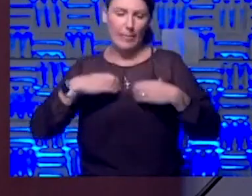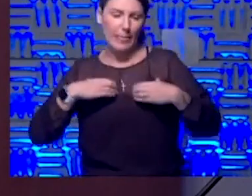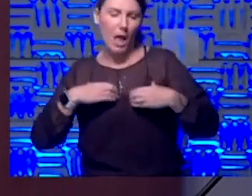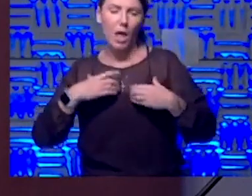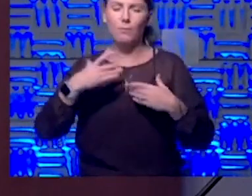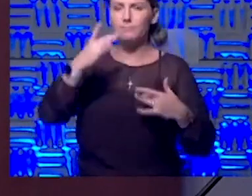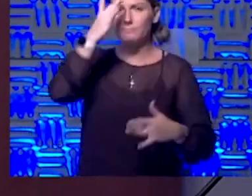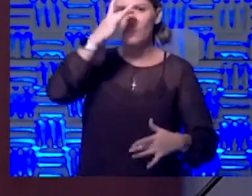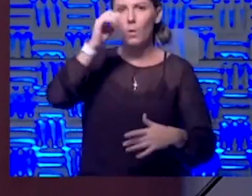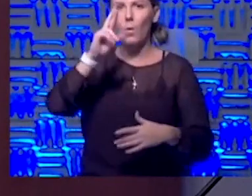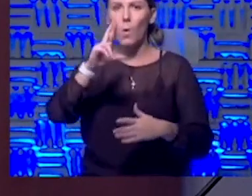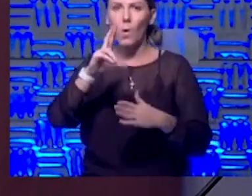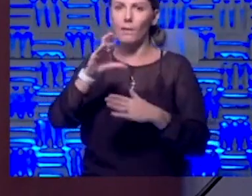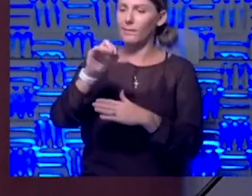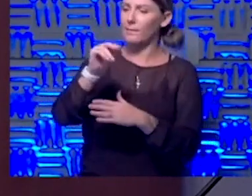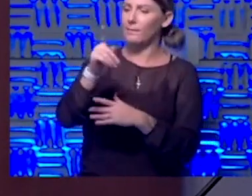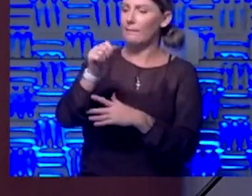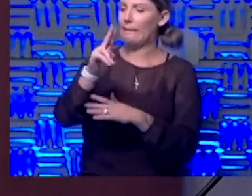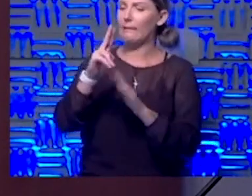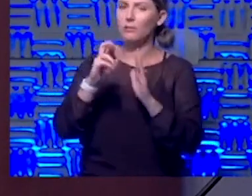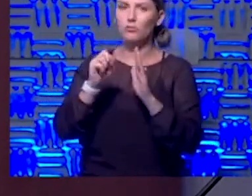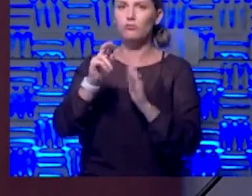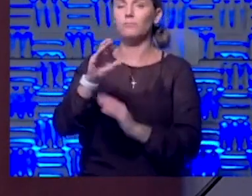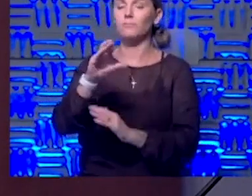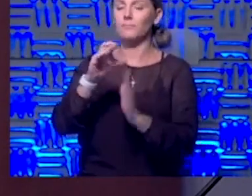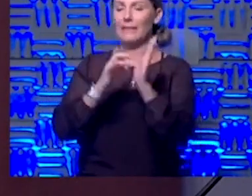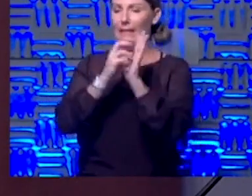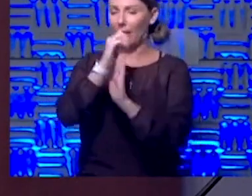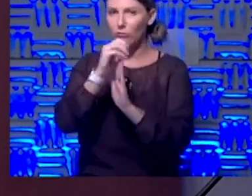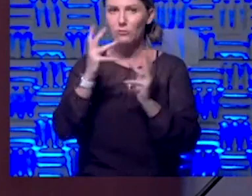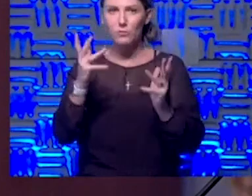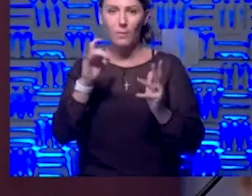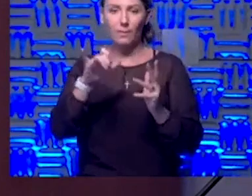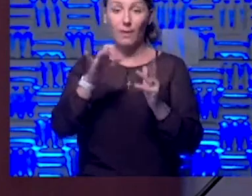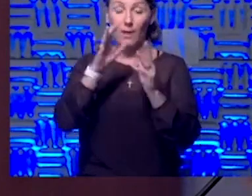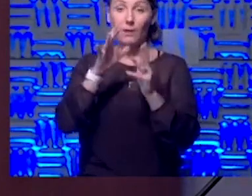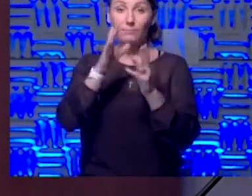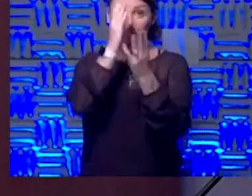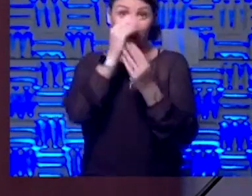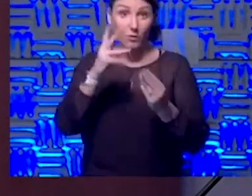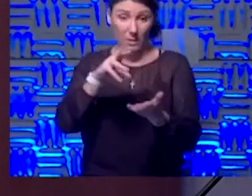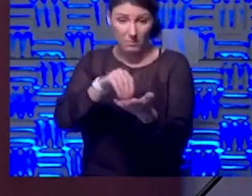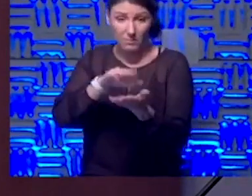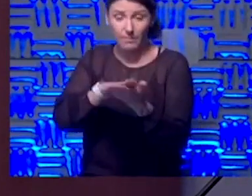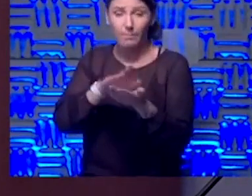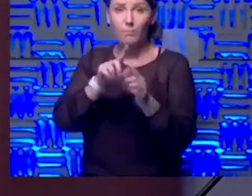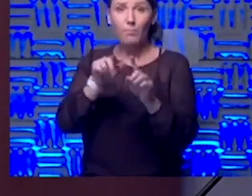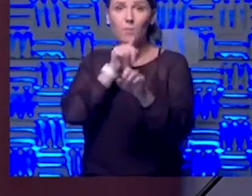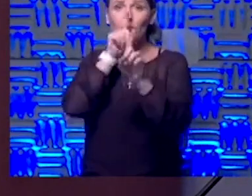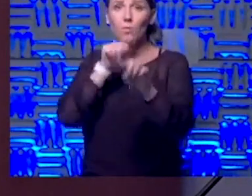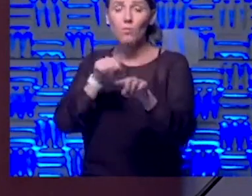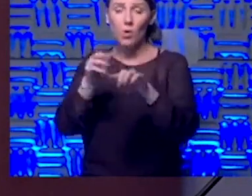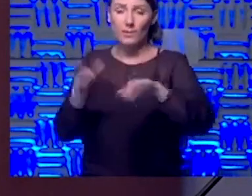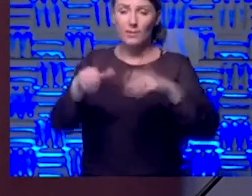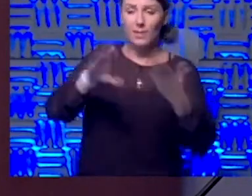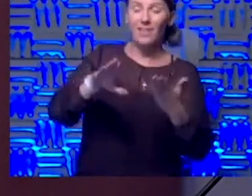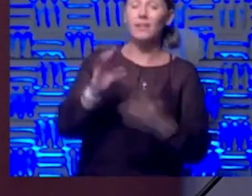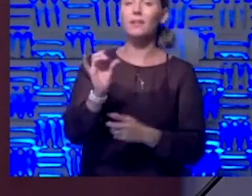cancer. And so that information is captured. But what we're reporting in terms of deaths, likely,